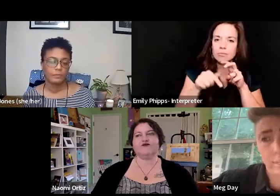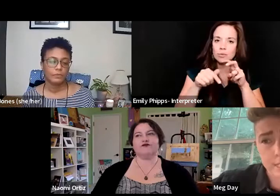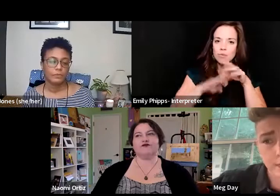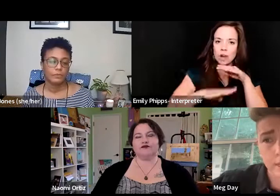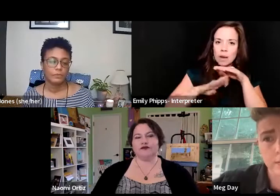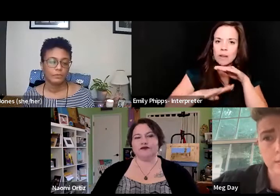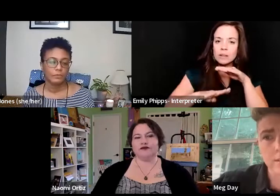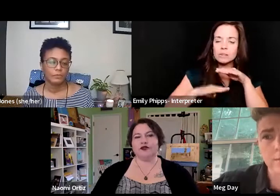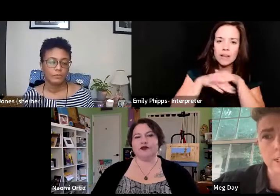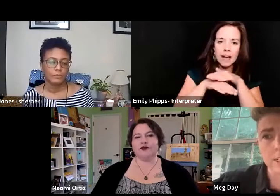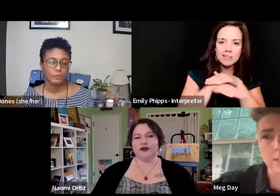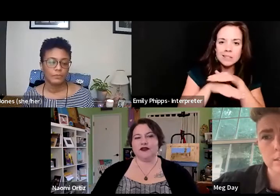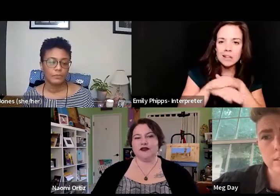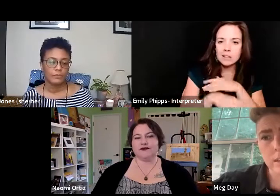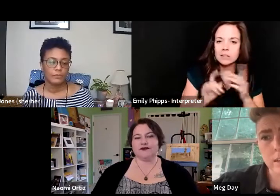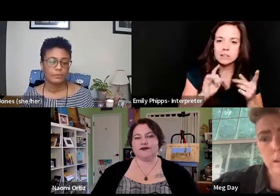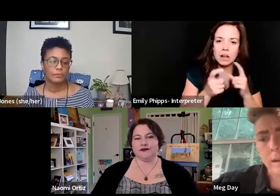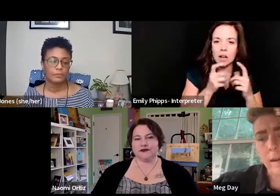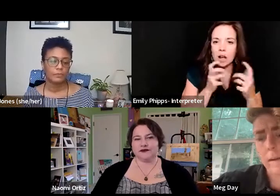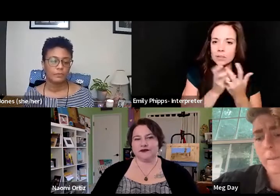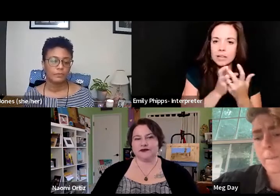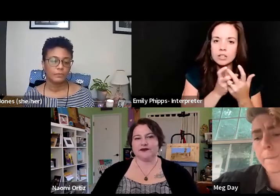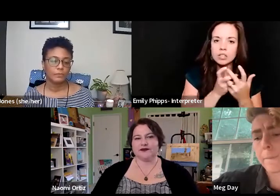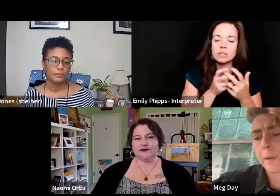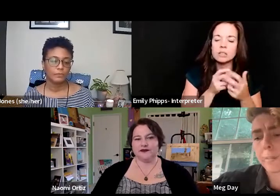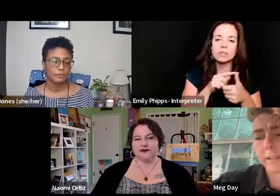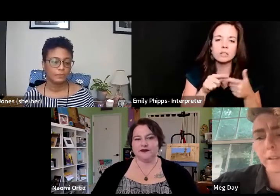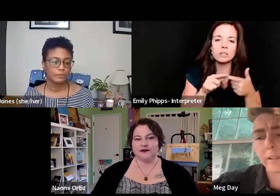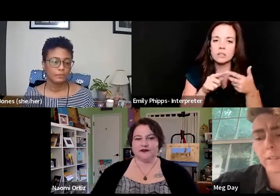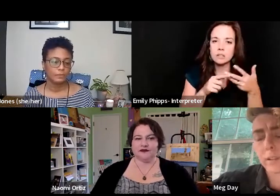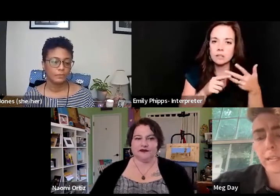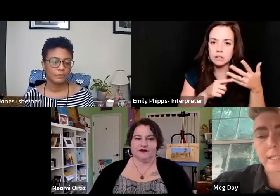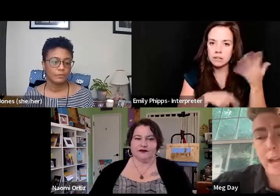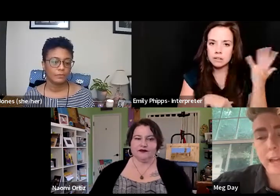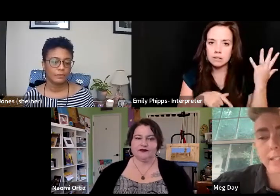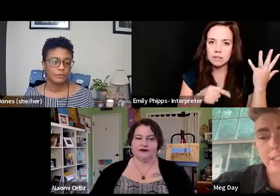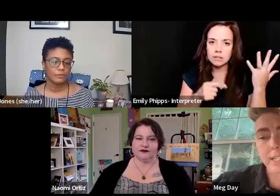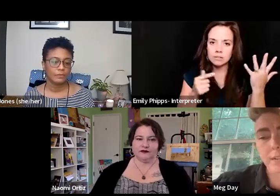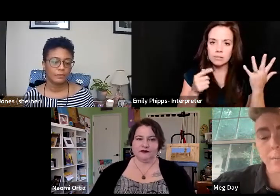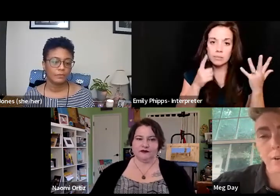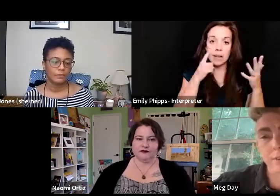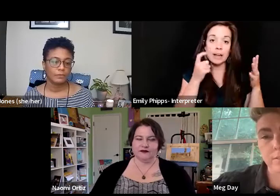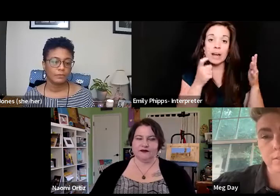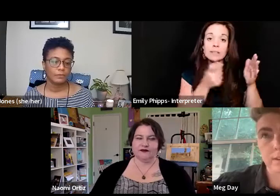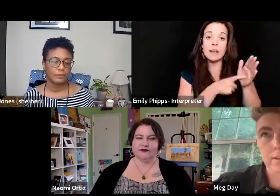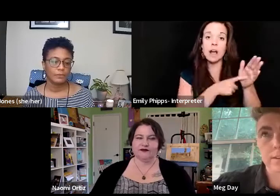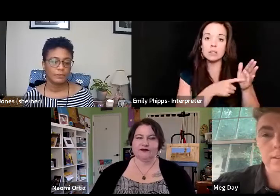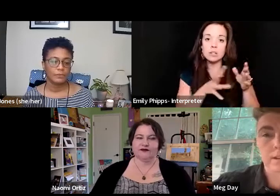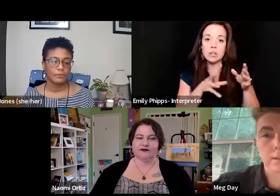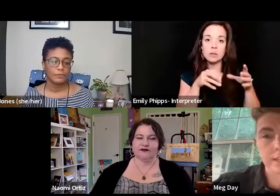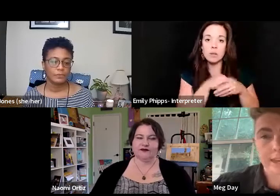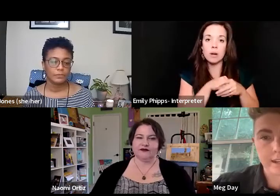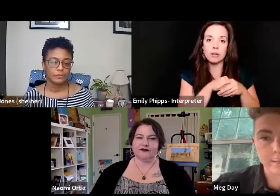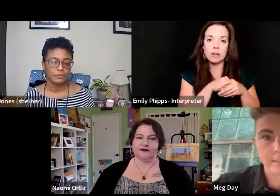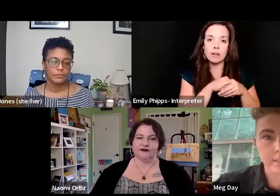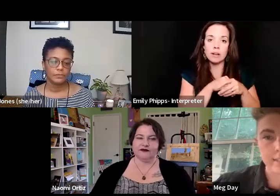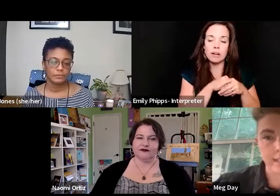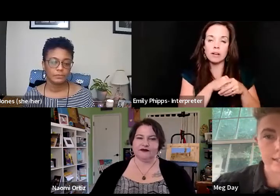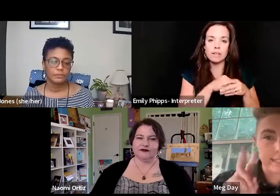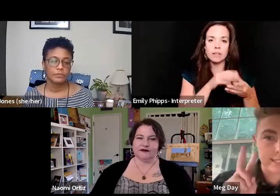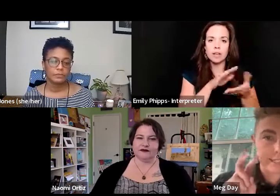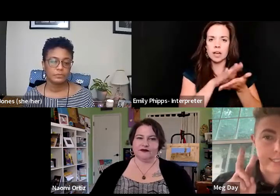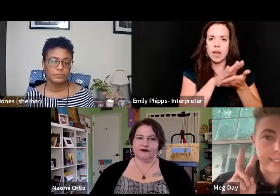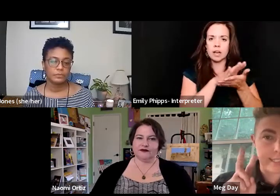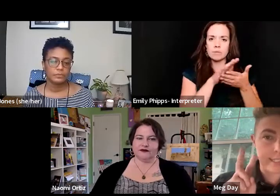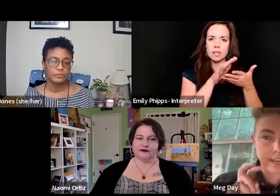which is accommodations, which is, um, being acknowledged as a part of the, you know, academies,